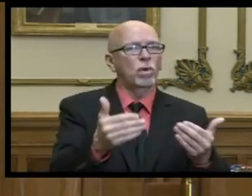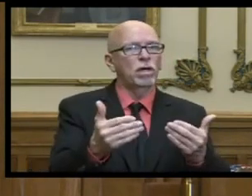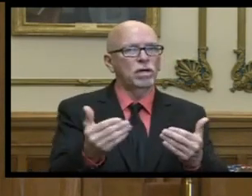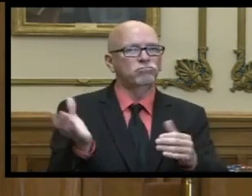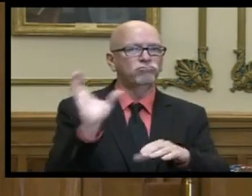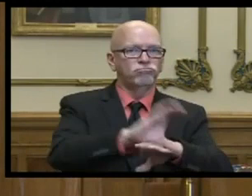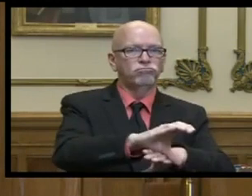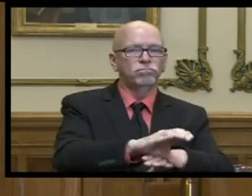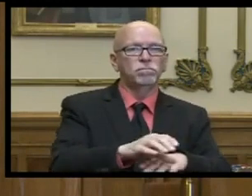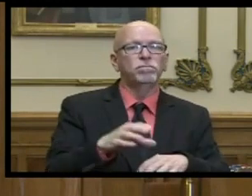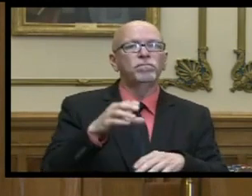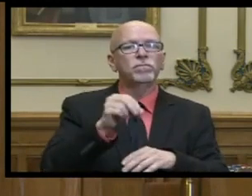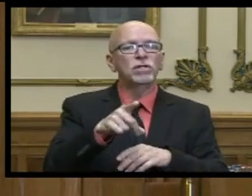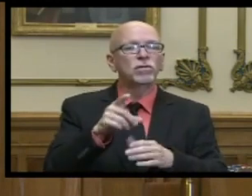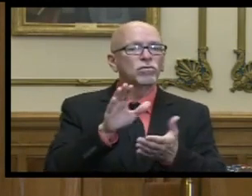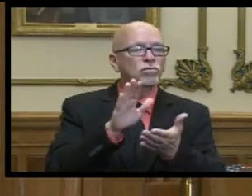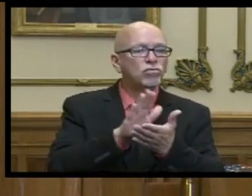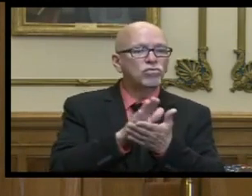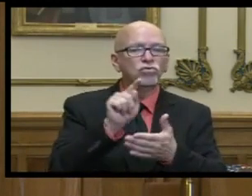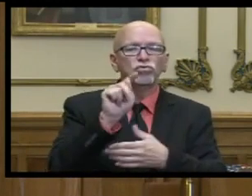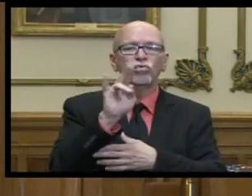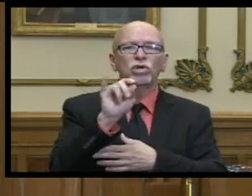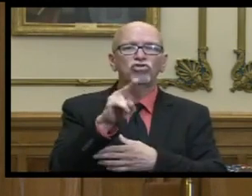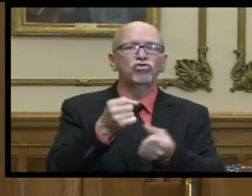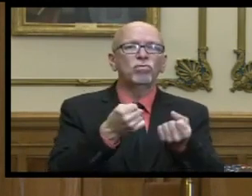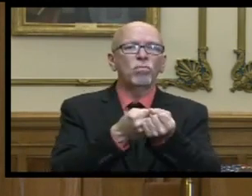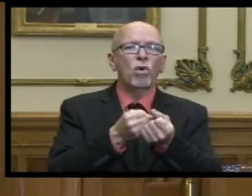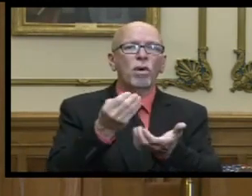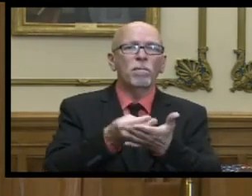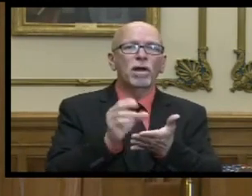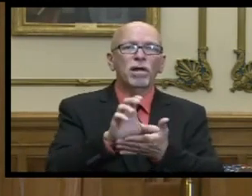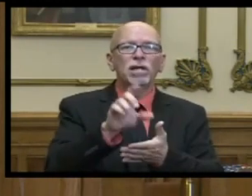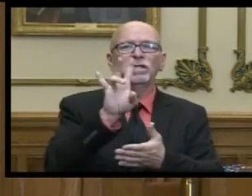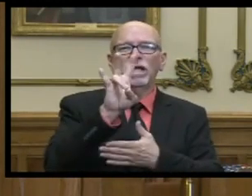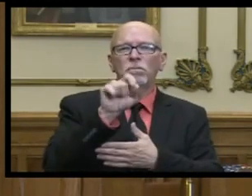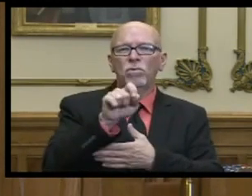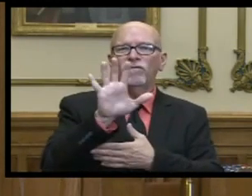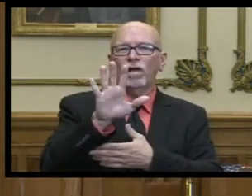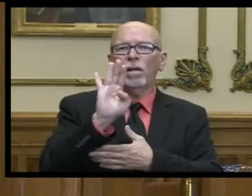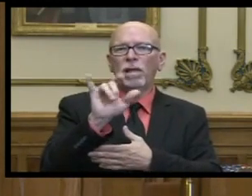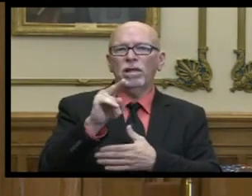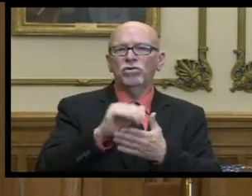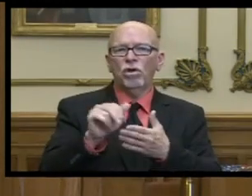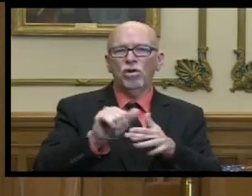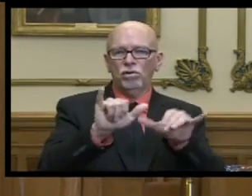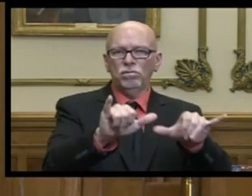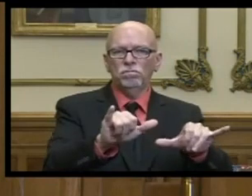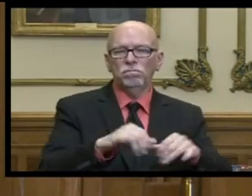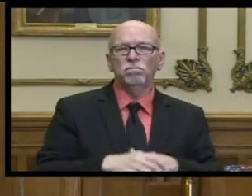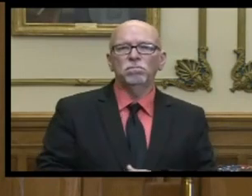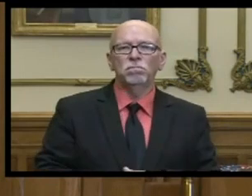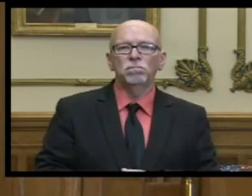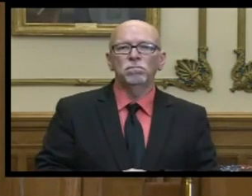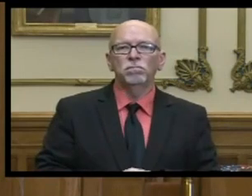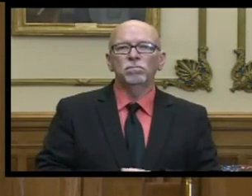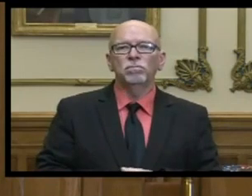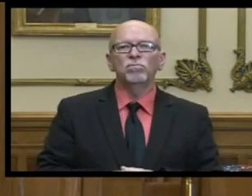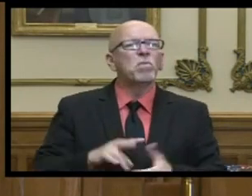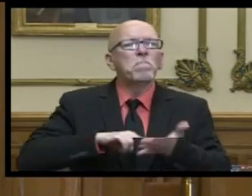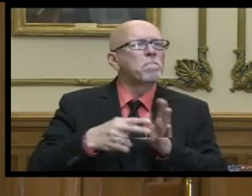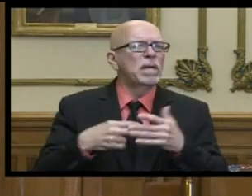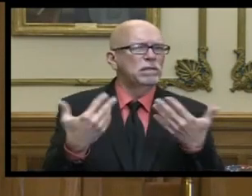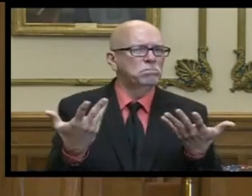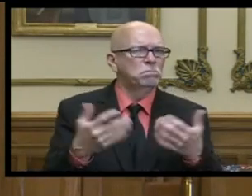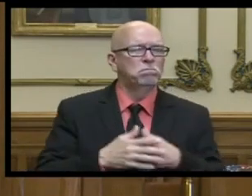and the tuition support appropriation will remain at 7.5 billion dollars so what does this